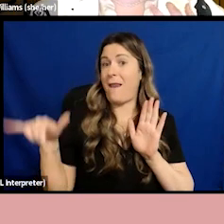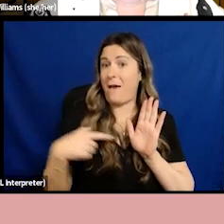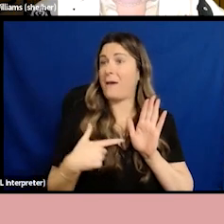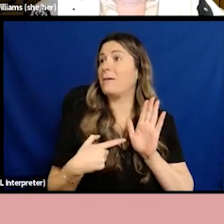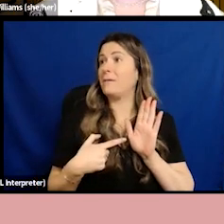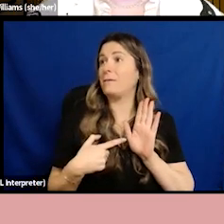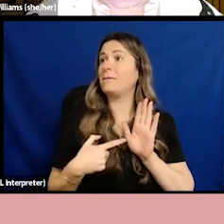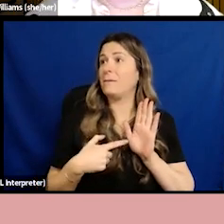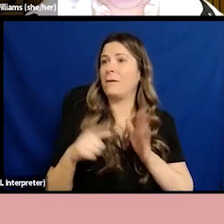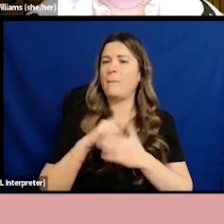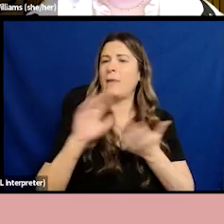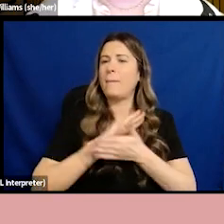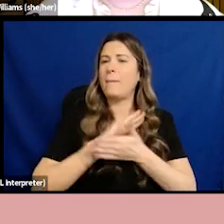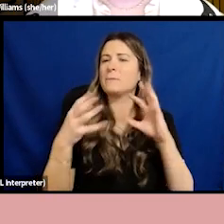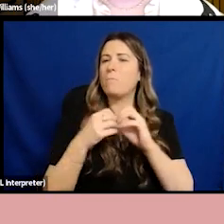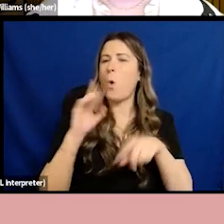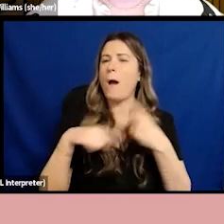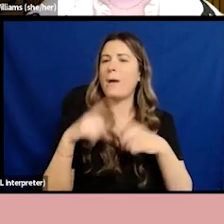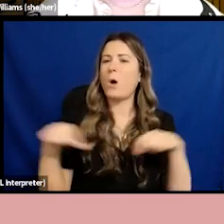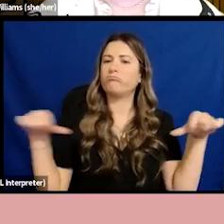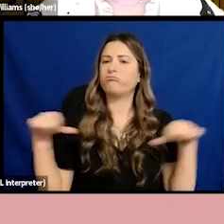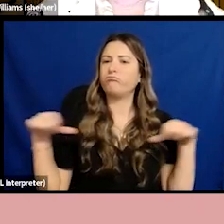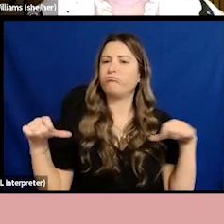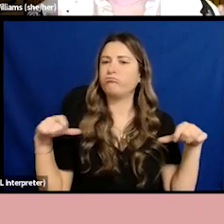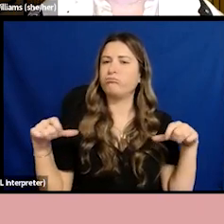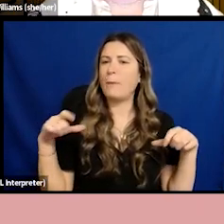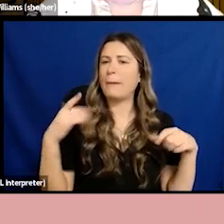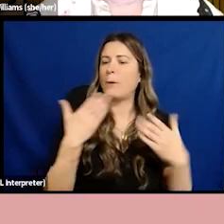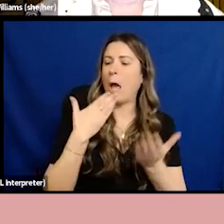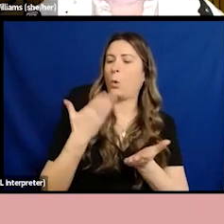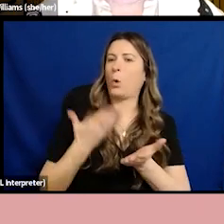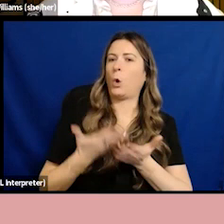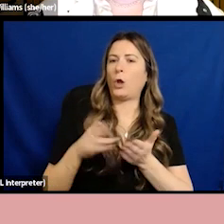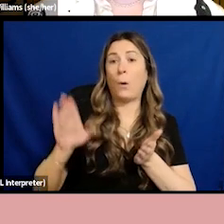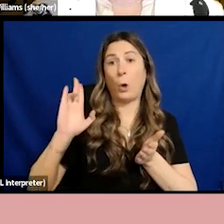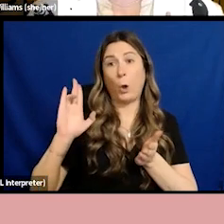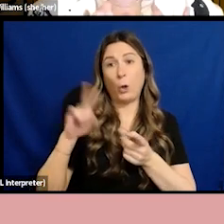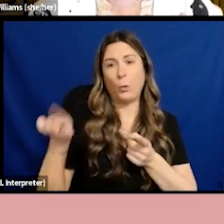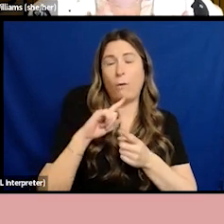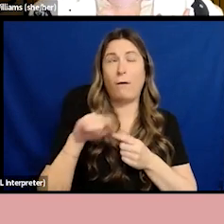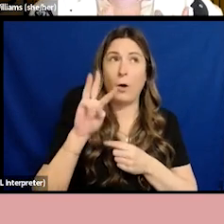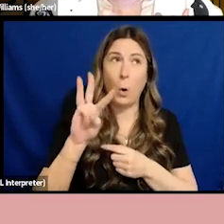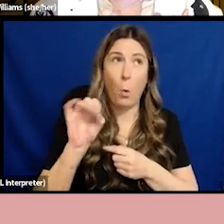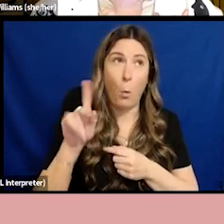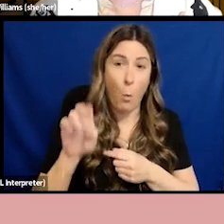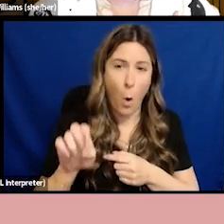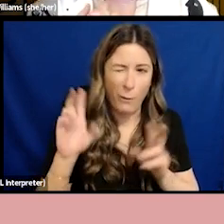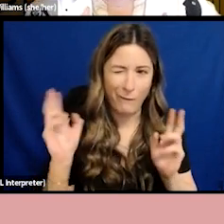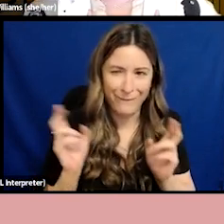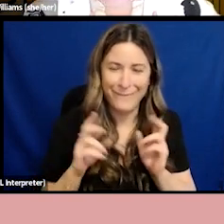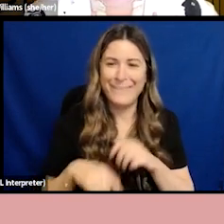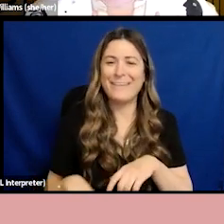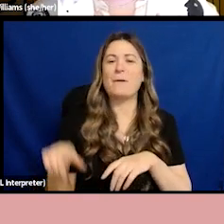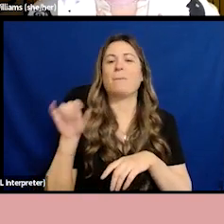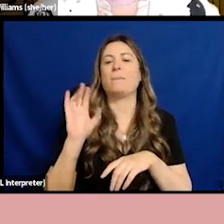you are. I want to say the word woke, but I don't think we use that anymore. But you know what I mean, a chance to show just what a good person you are